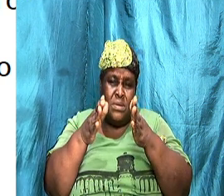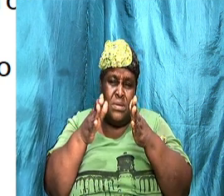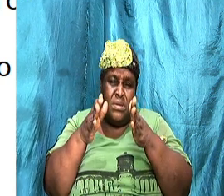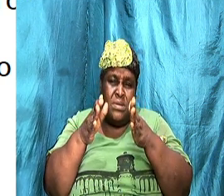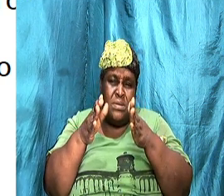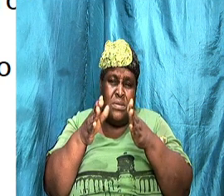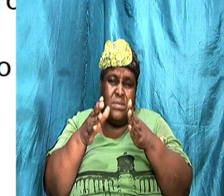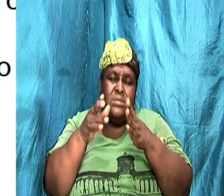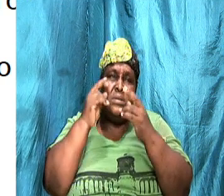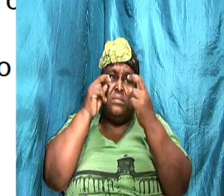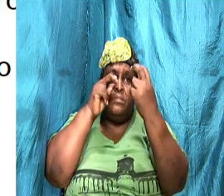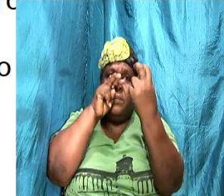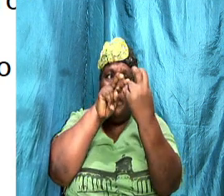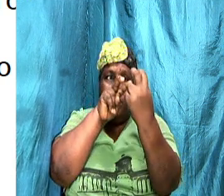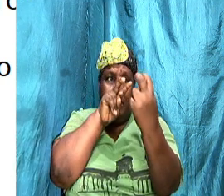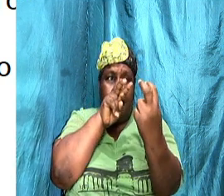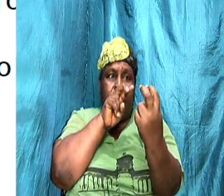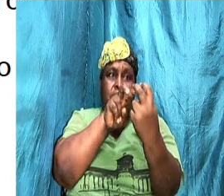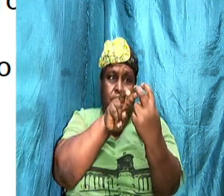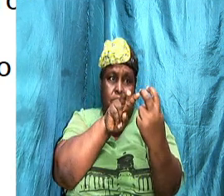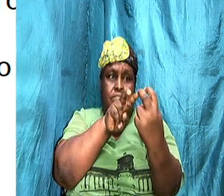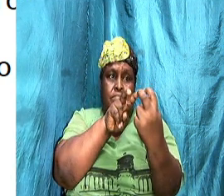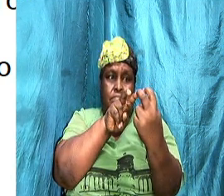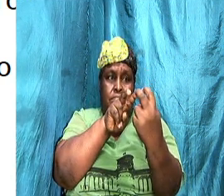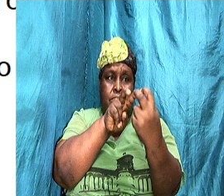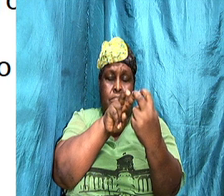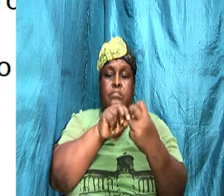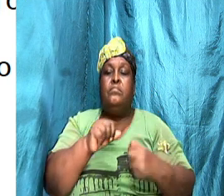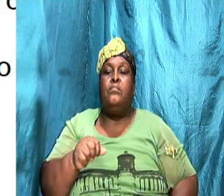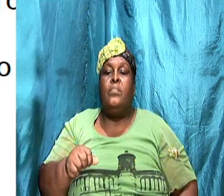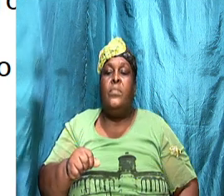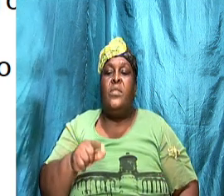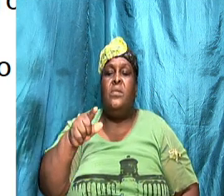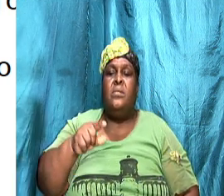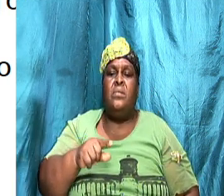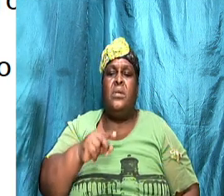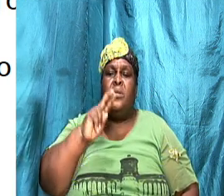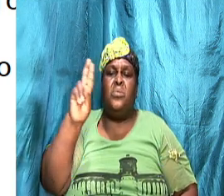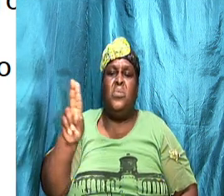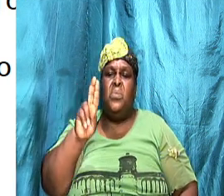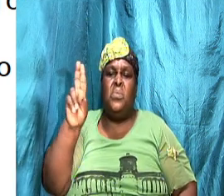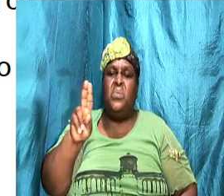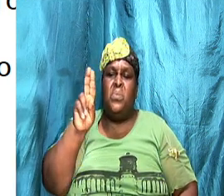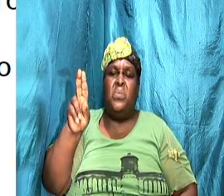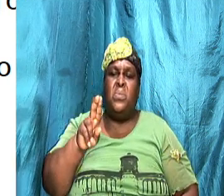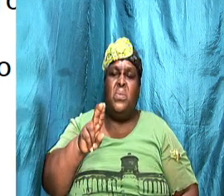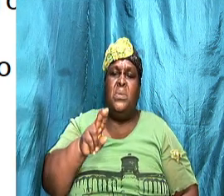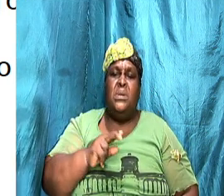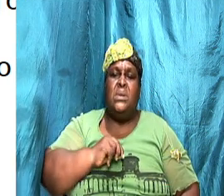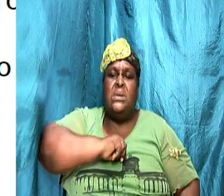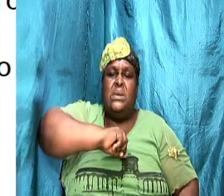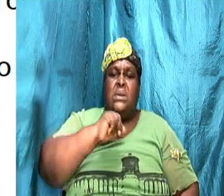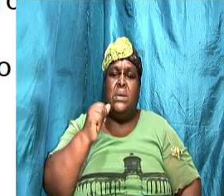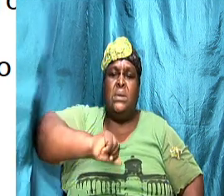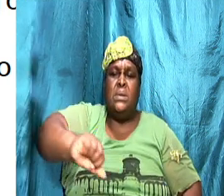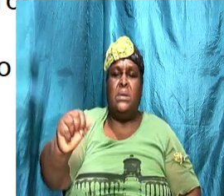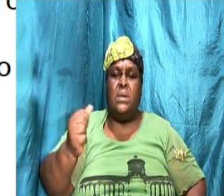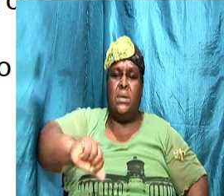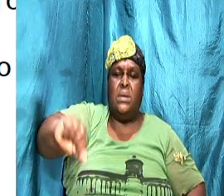proper eye contact. You can use arm gestures, but do not move them so widely